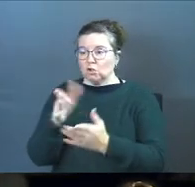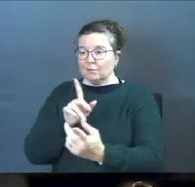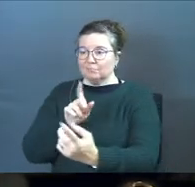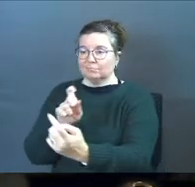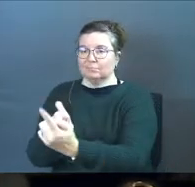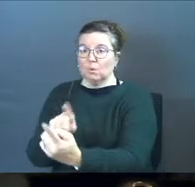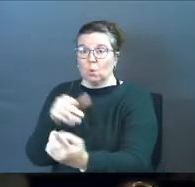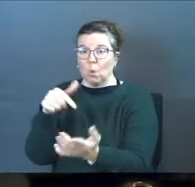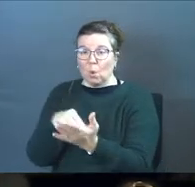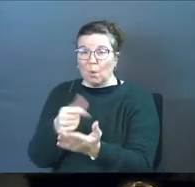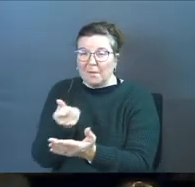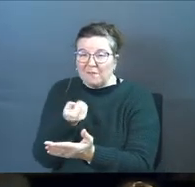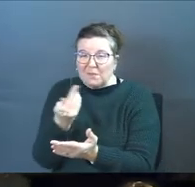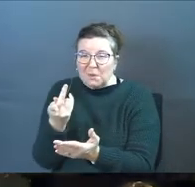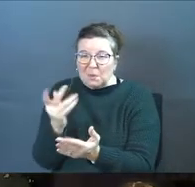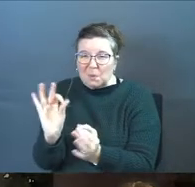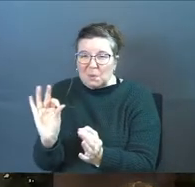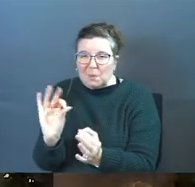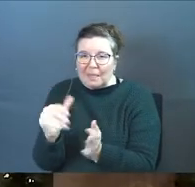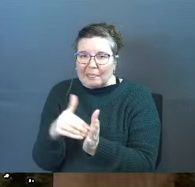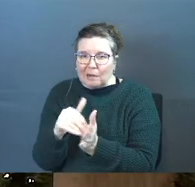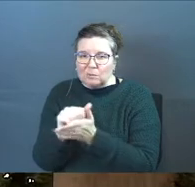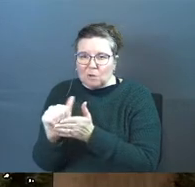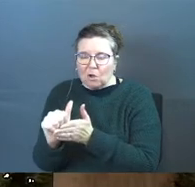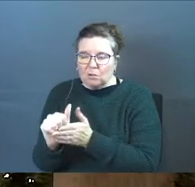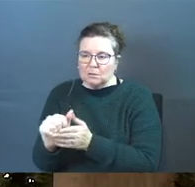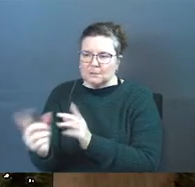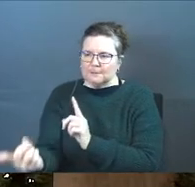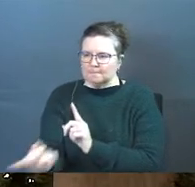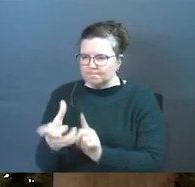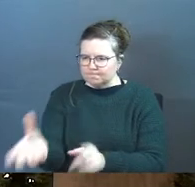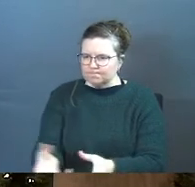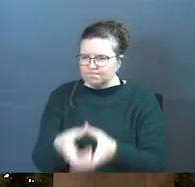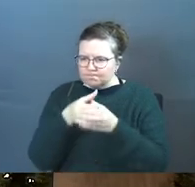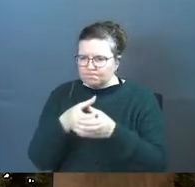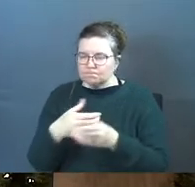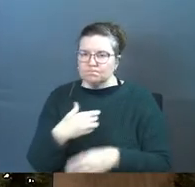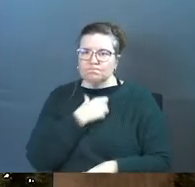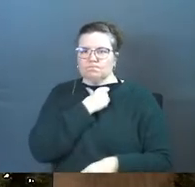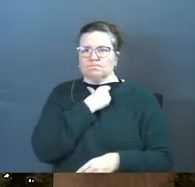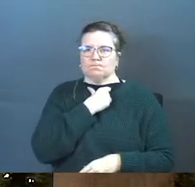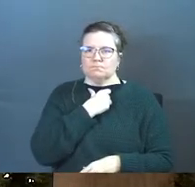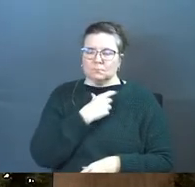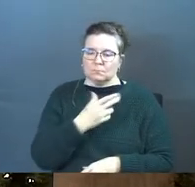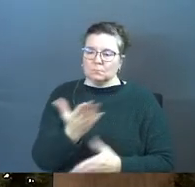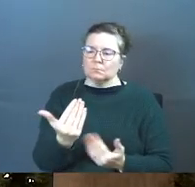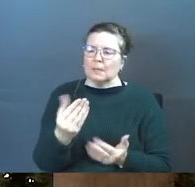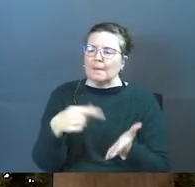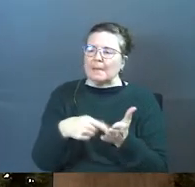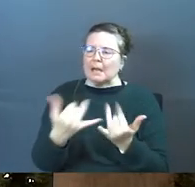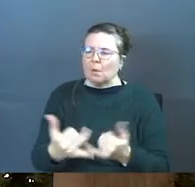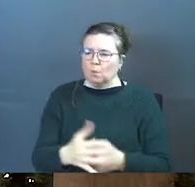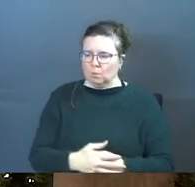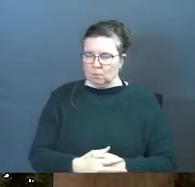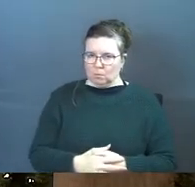who owed him a few thousand dollars. And he grabbed him by the throat, and he demanded instant payment.